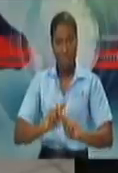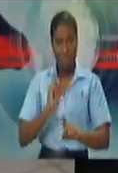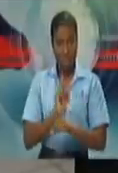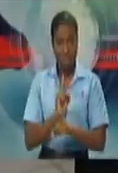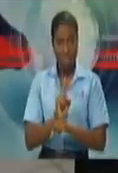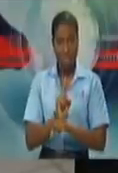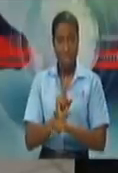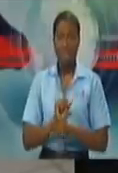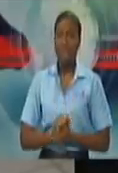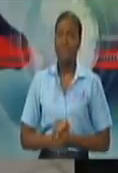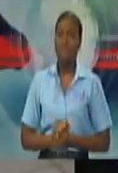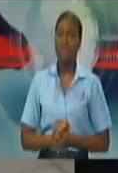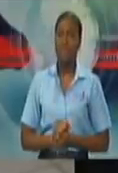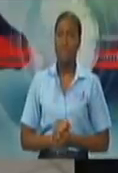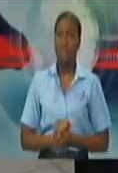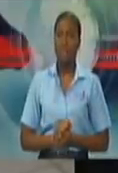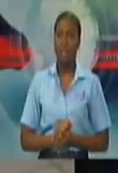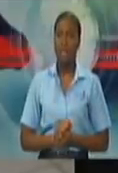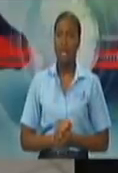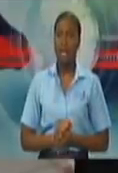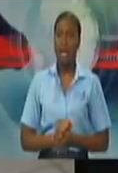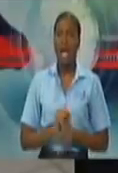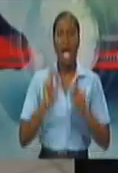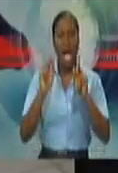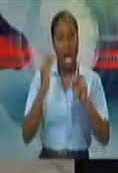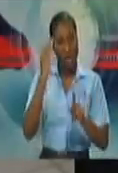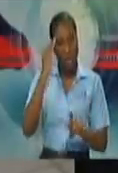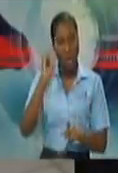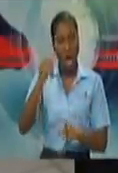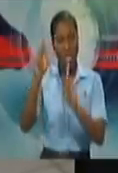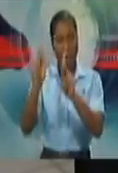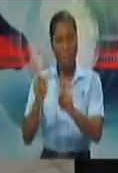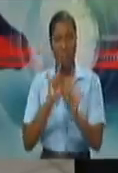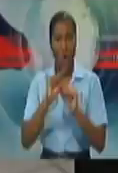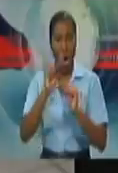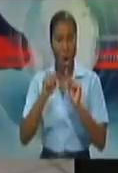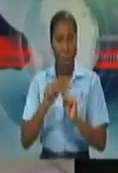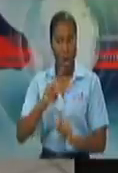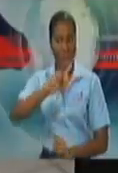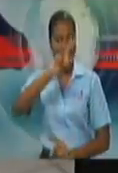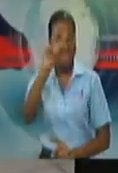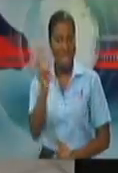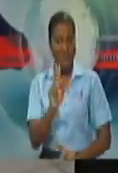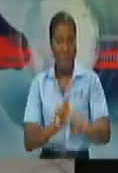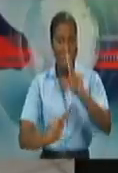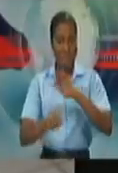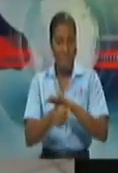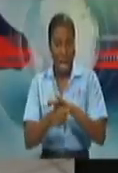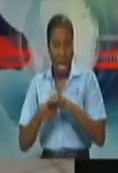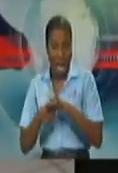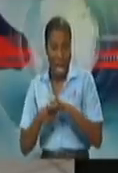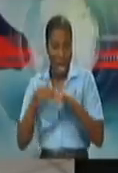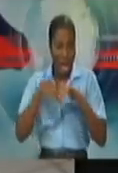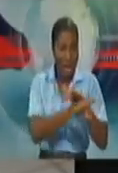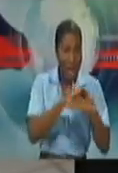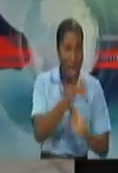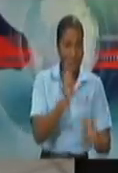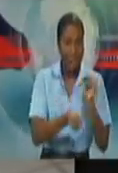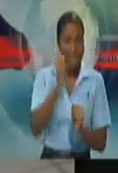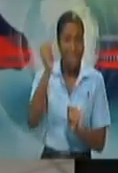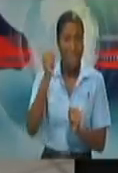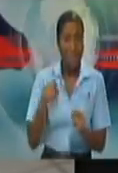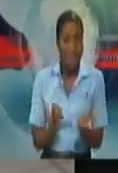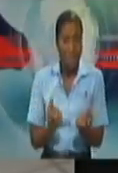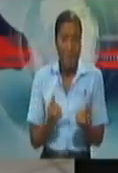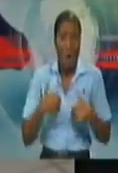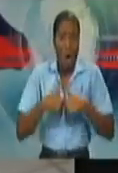So I know my colleague talked about possible Venezuelans coming in on that threat, but how are we doing on that issue of we